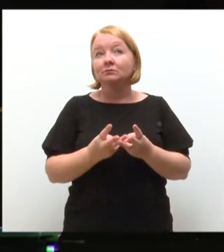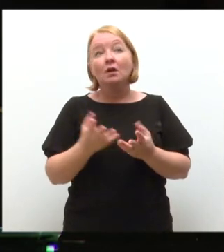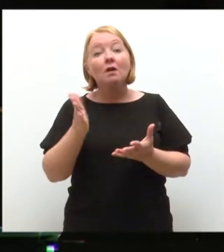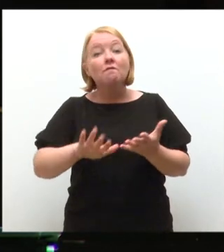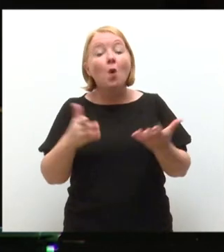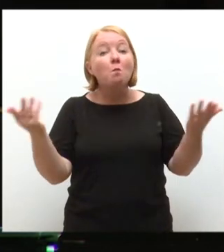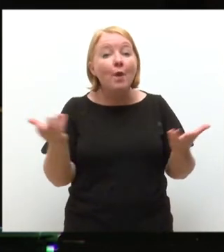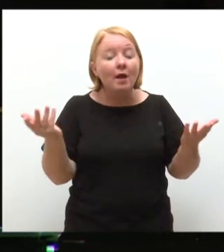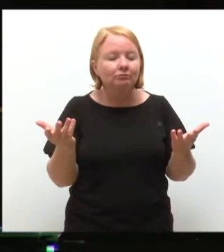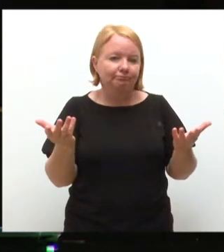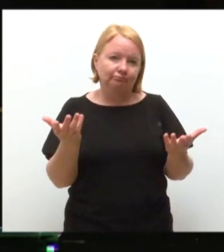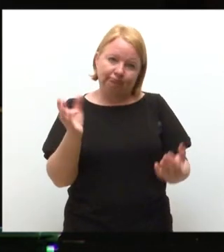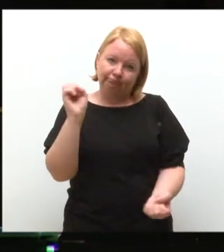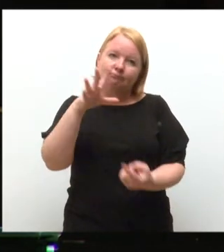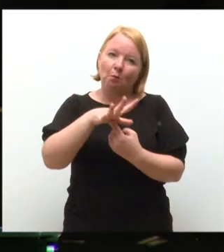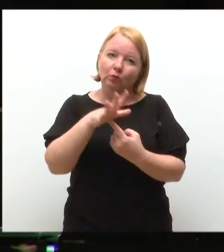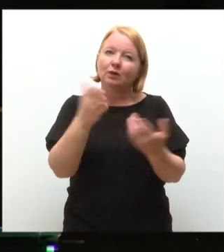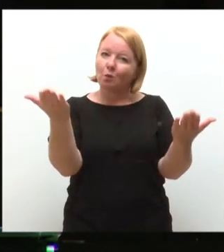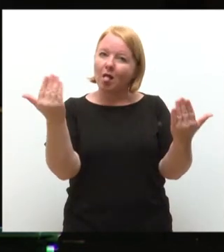from, is very, very welcome.